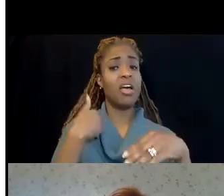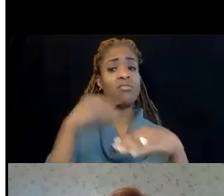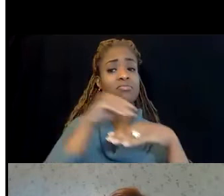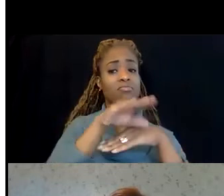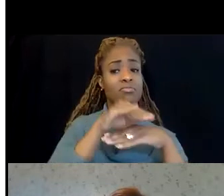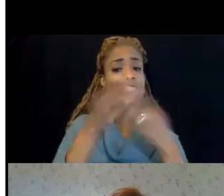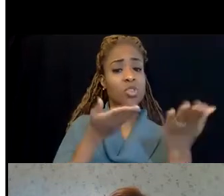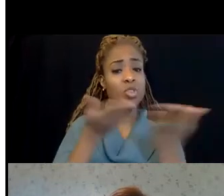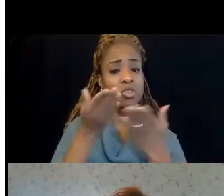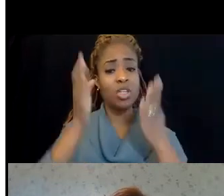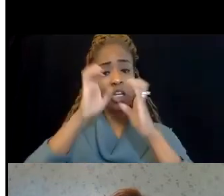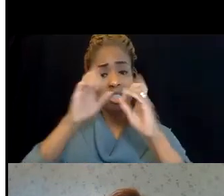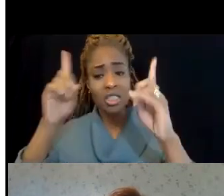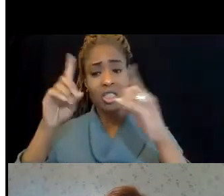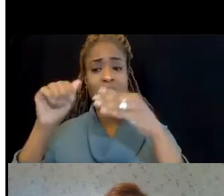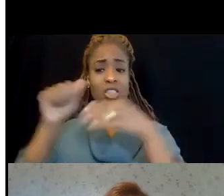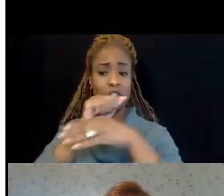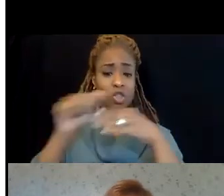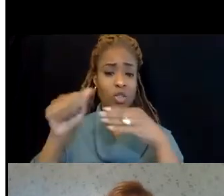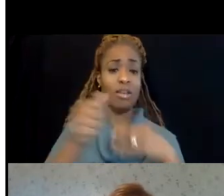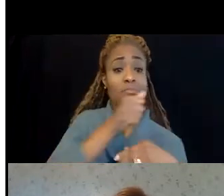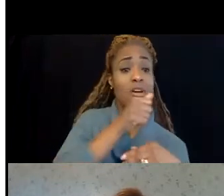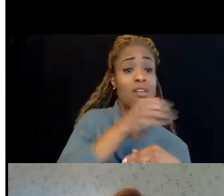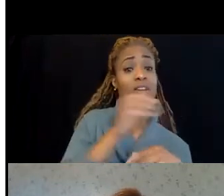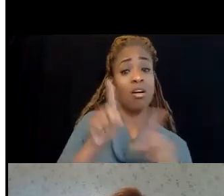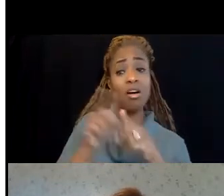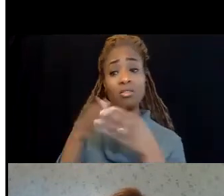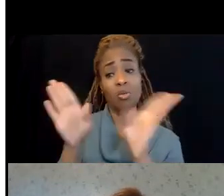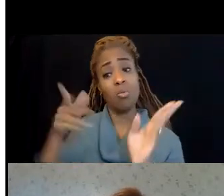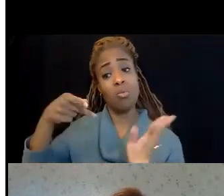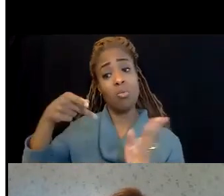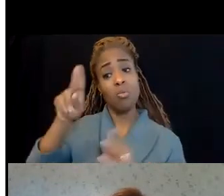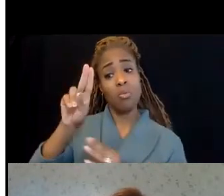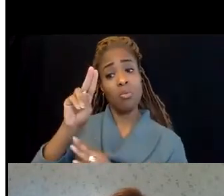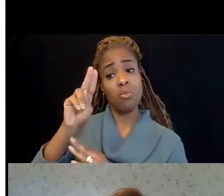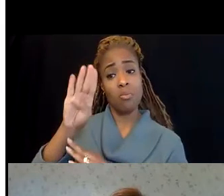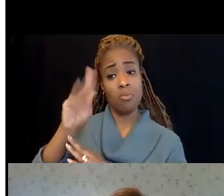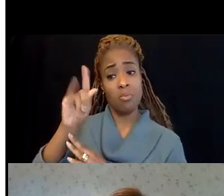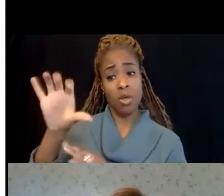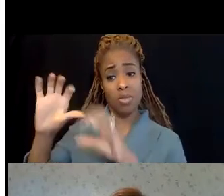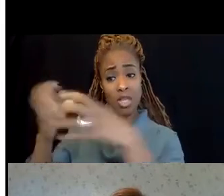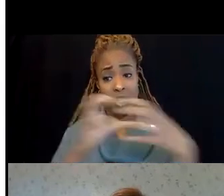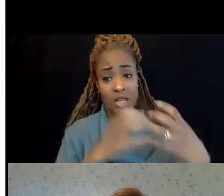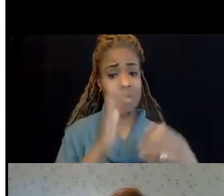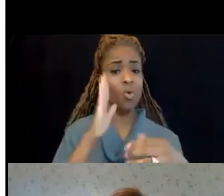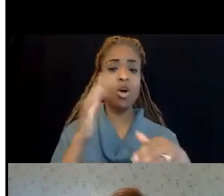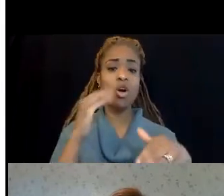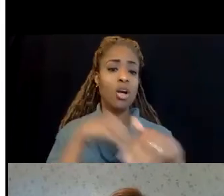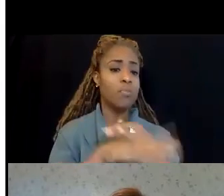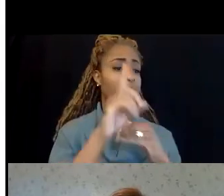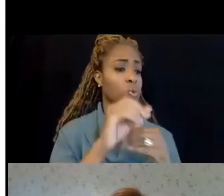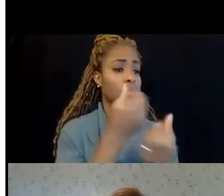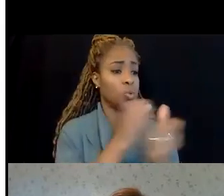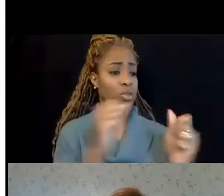education, training, private and public set sectors. They'll come in and do safety and health audits.